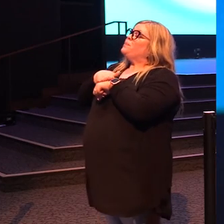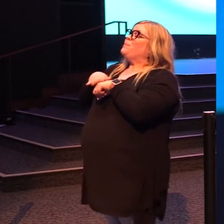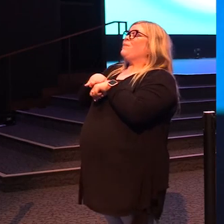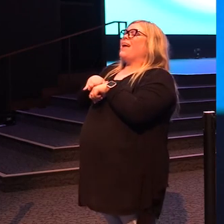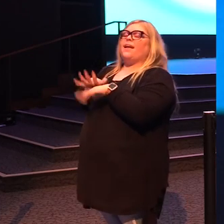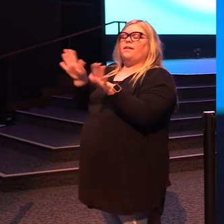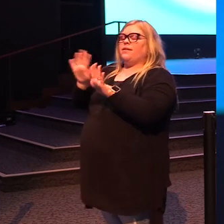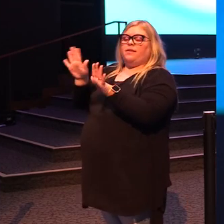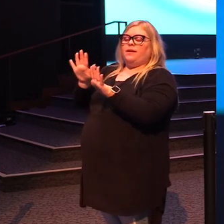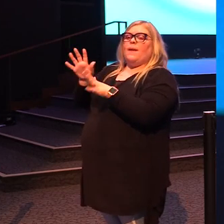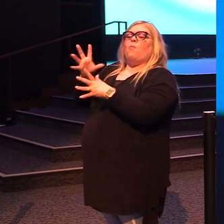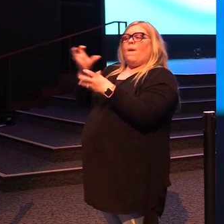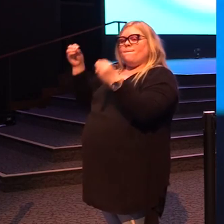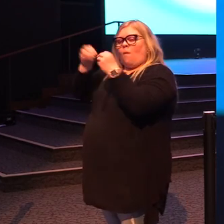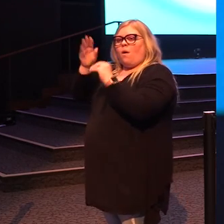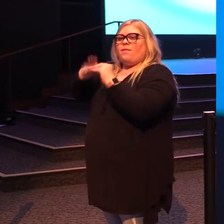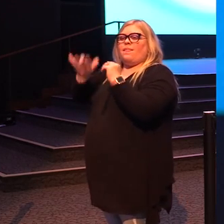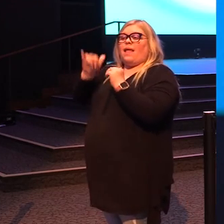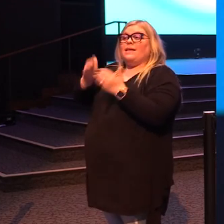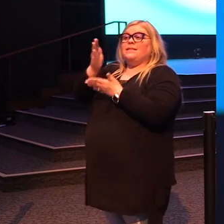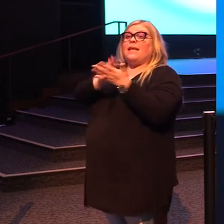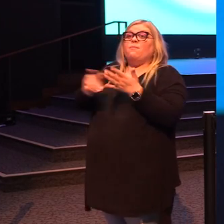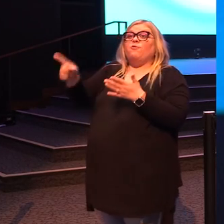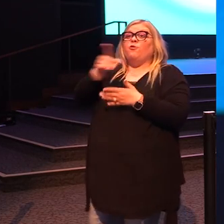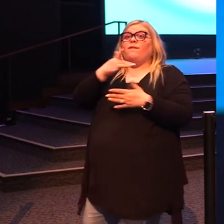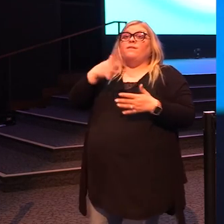Some of your relational world is a disaster.